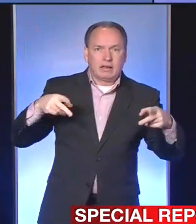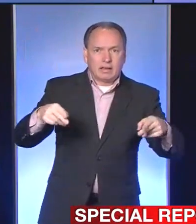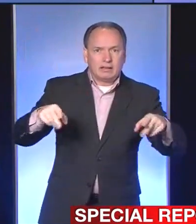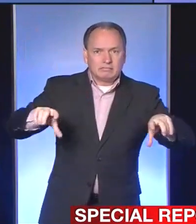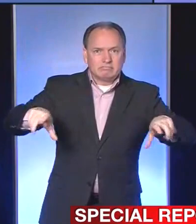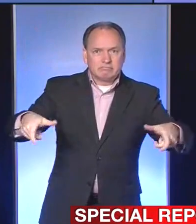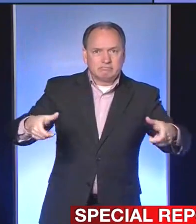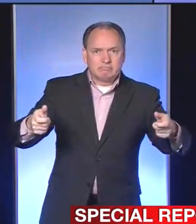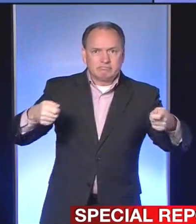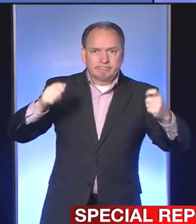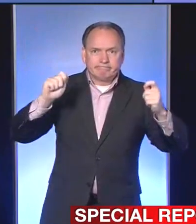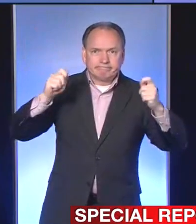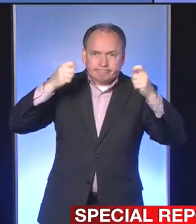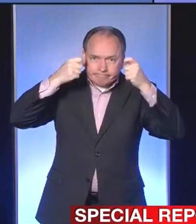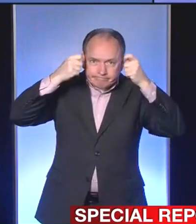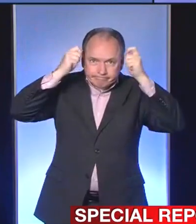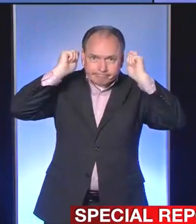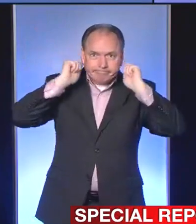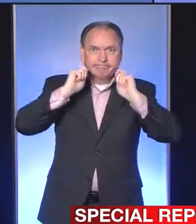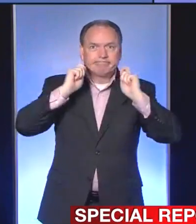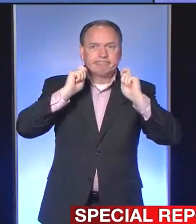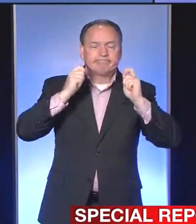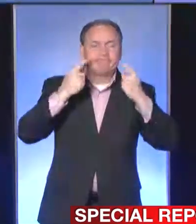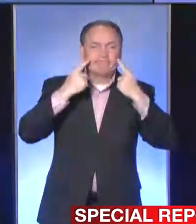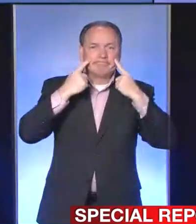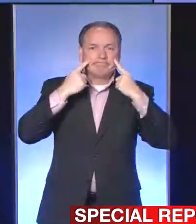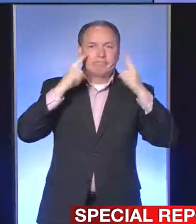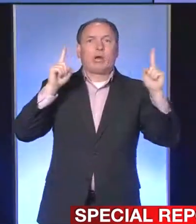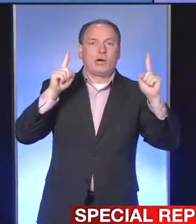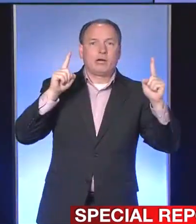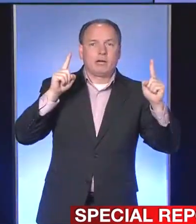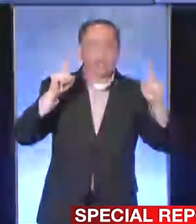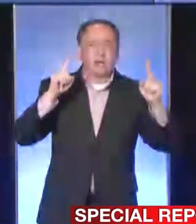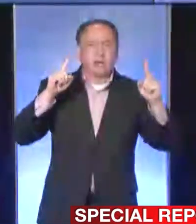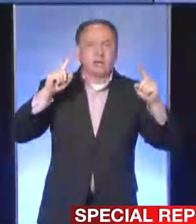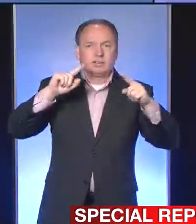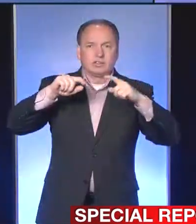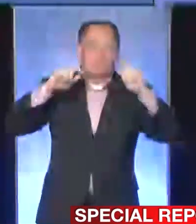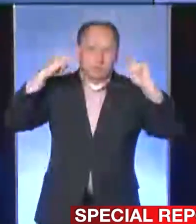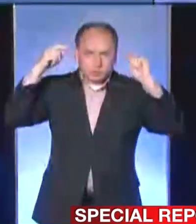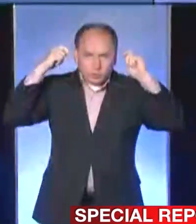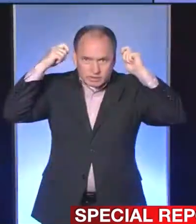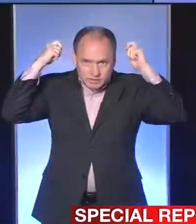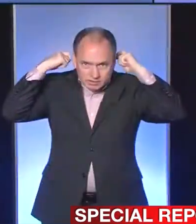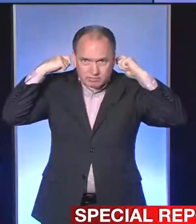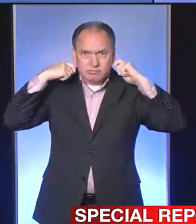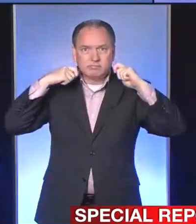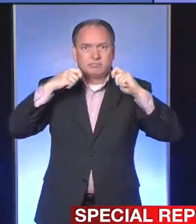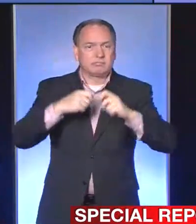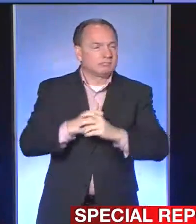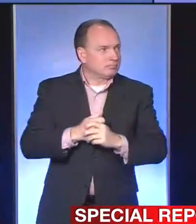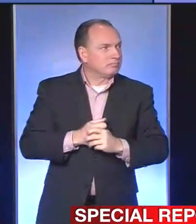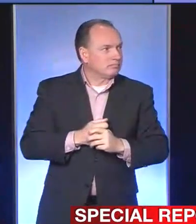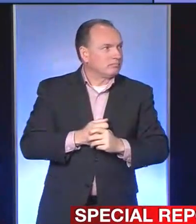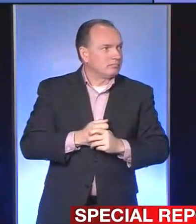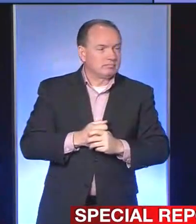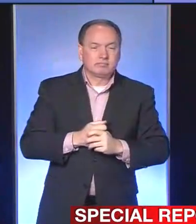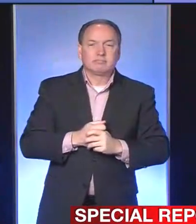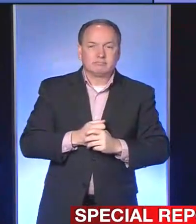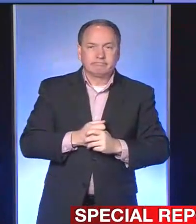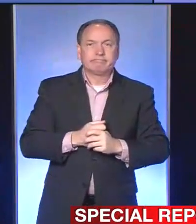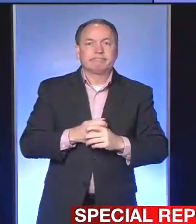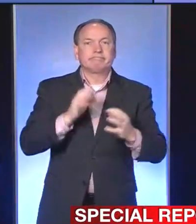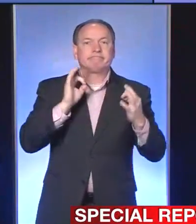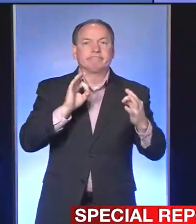other side, you put it over your face and you twist it around your ears and